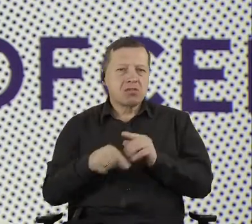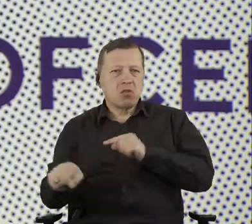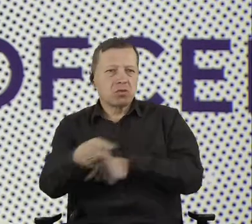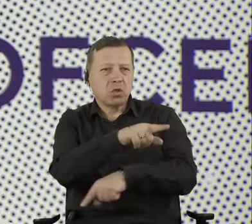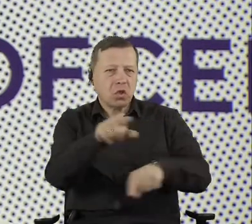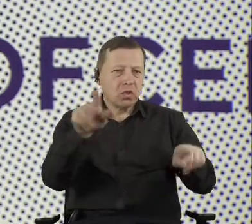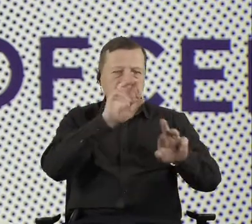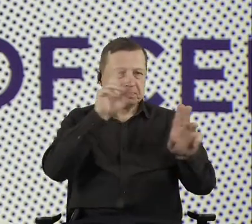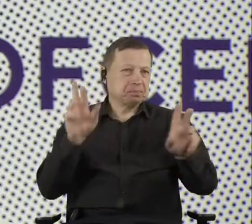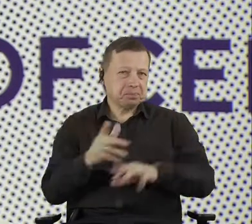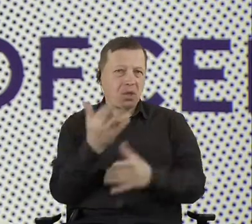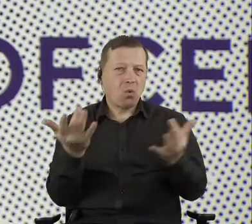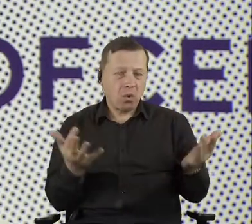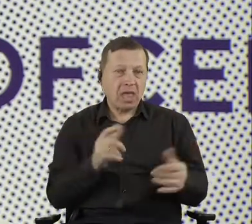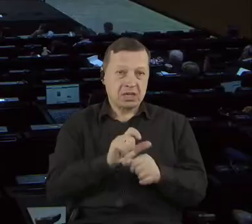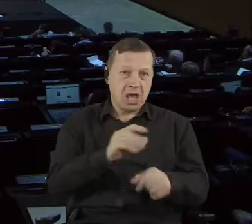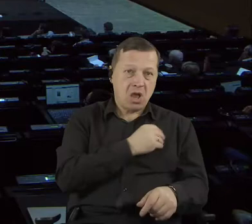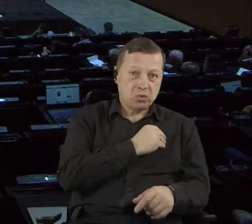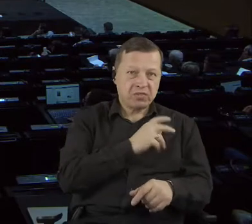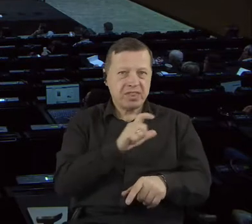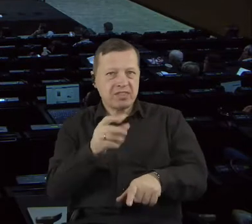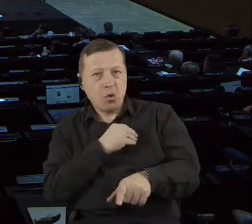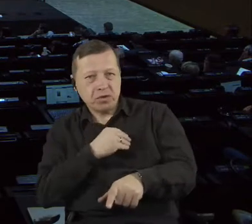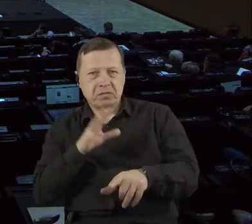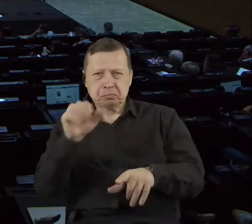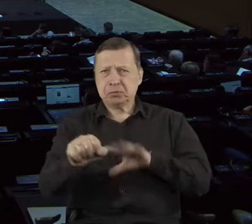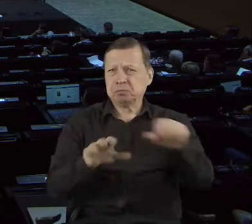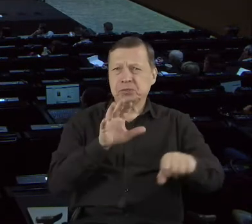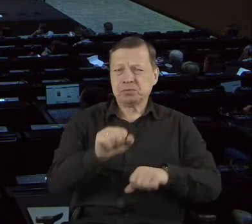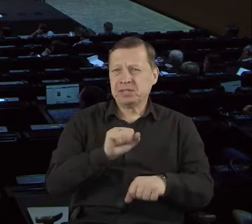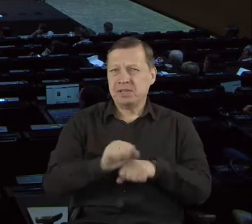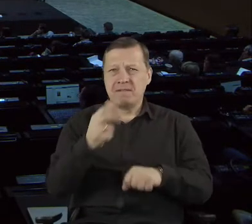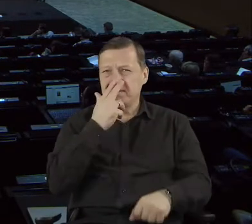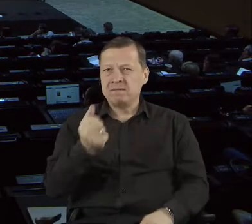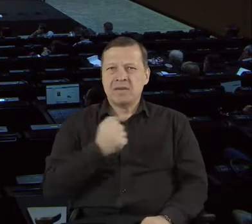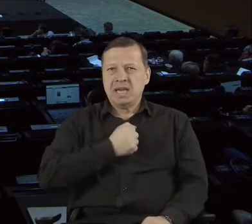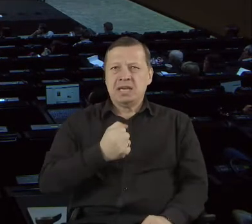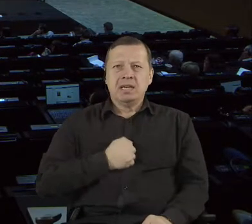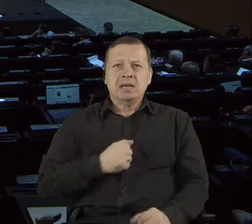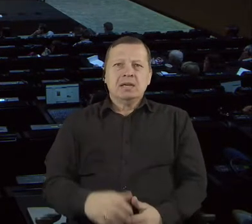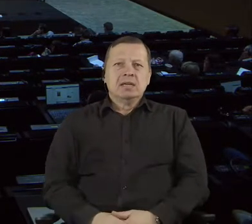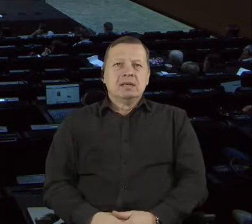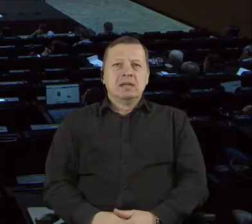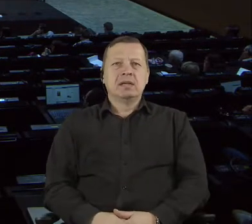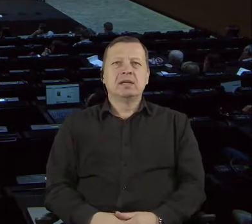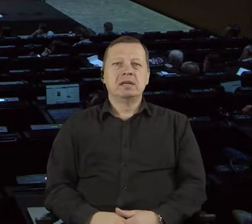one as the trust, as the platform, is that we enabled actually to check the trustworthiness of